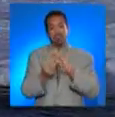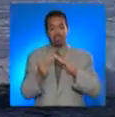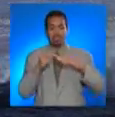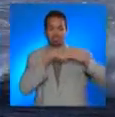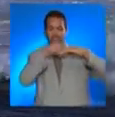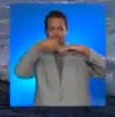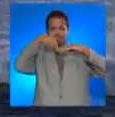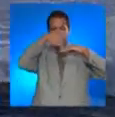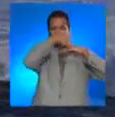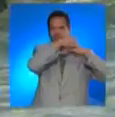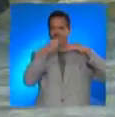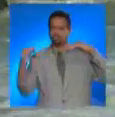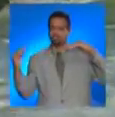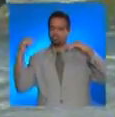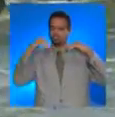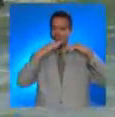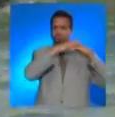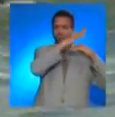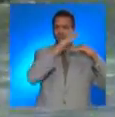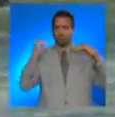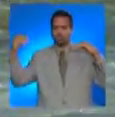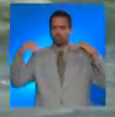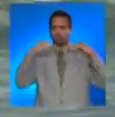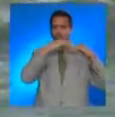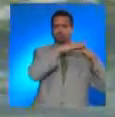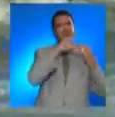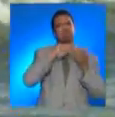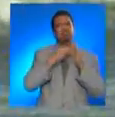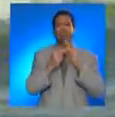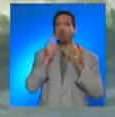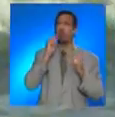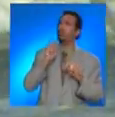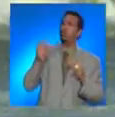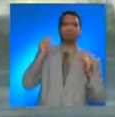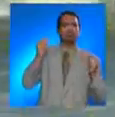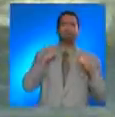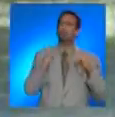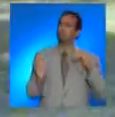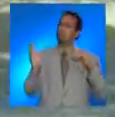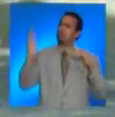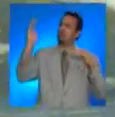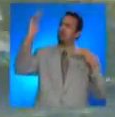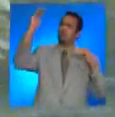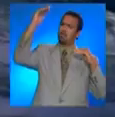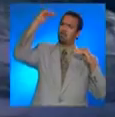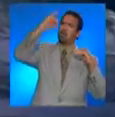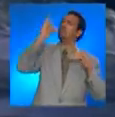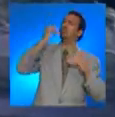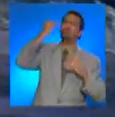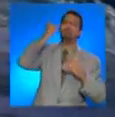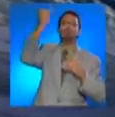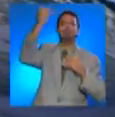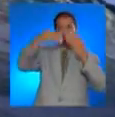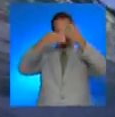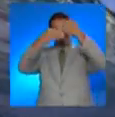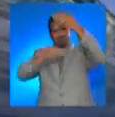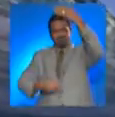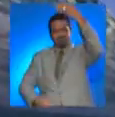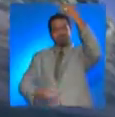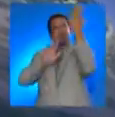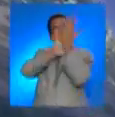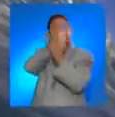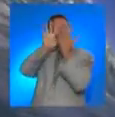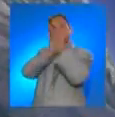As these waves near the coastline, they can present themselves as quickly rising tide or bore of turbulent